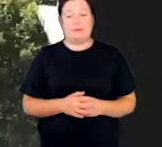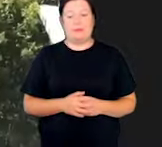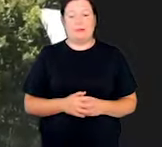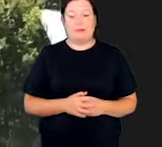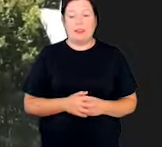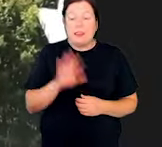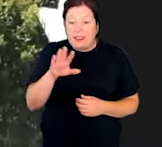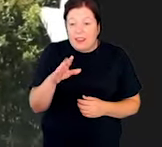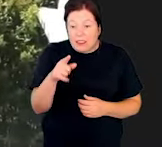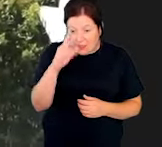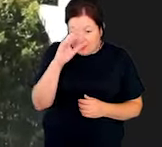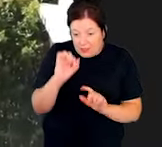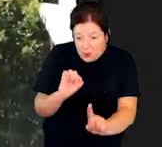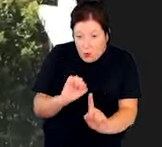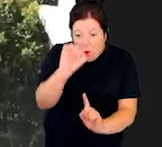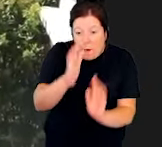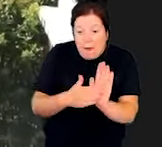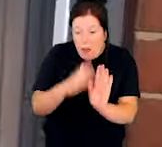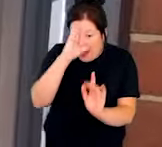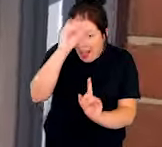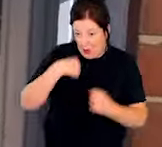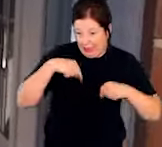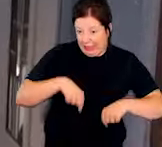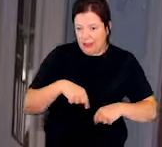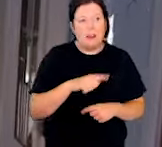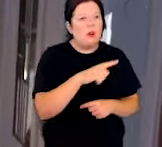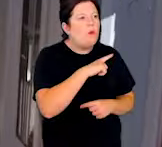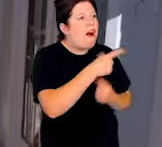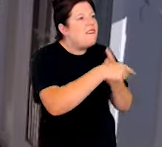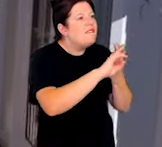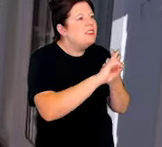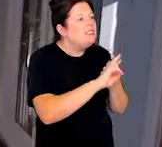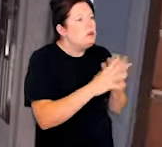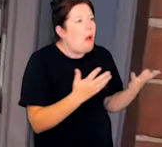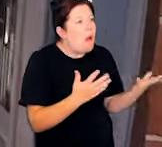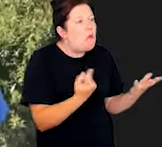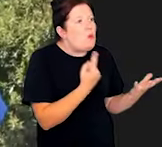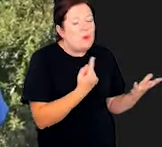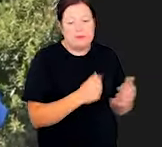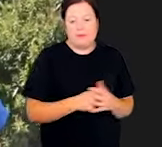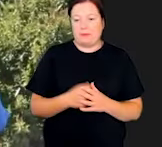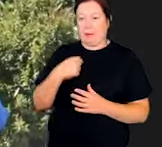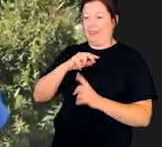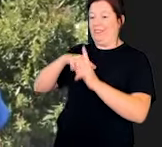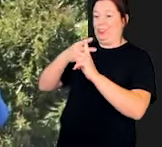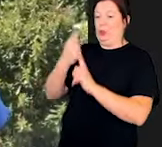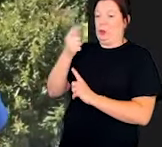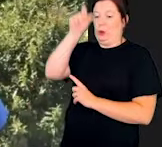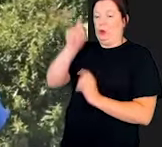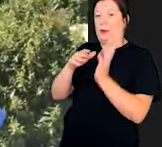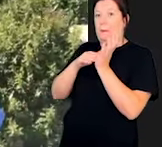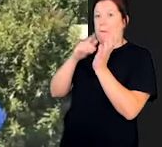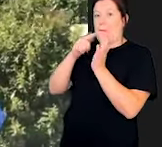That's how mummy are here. Who are you visiting today, Flo? A lovely